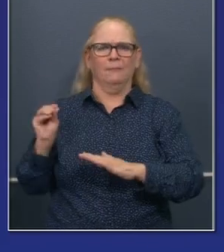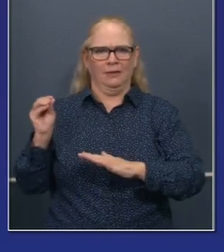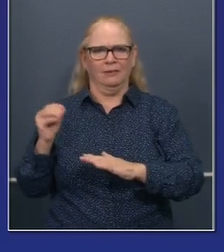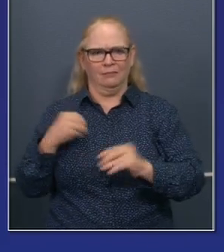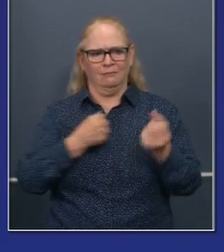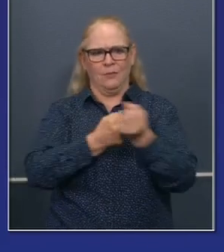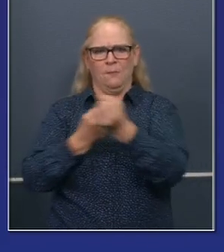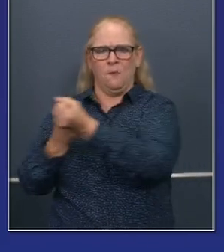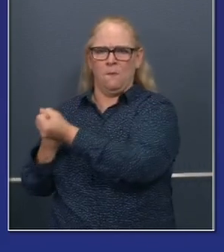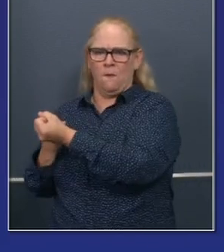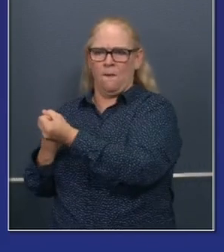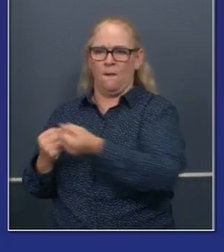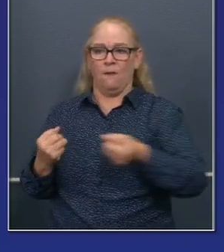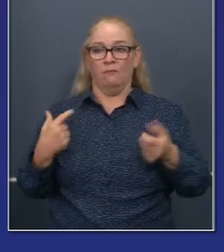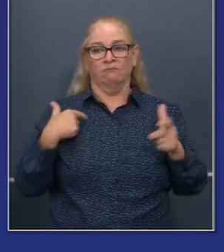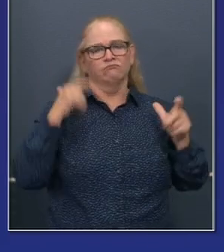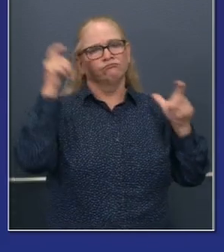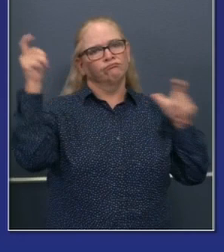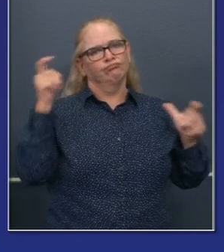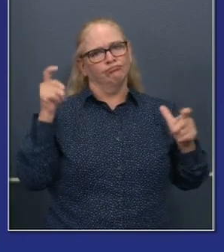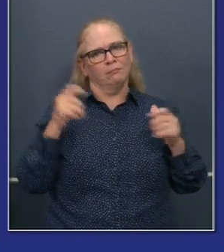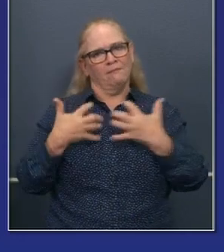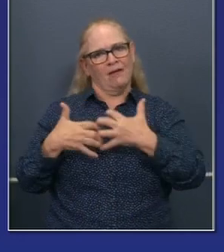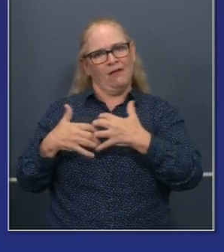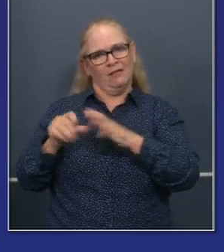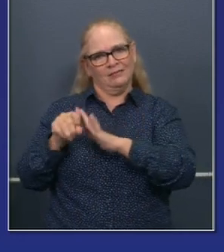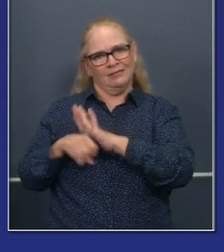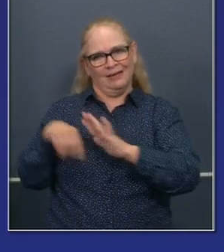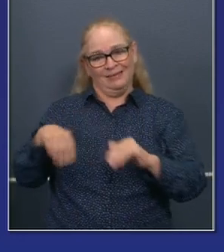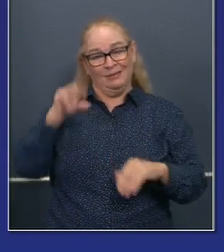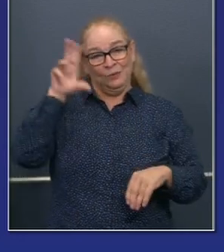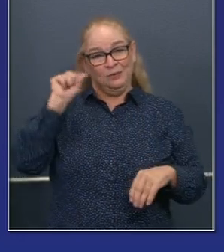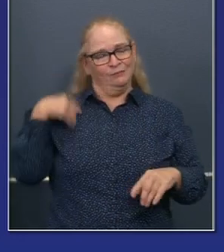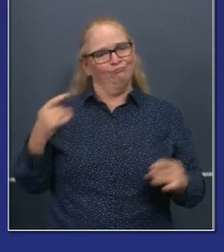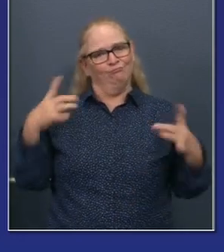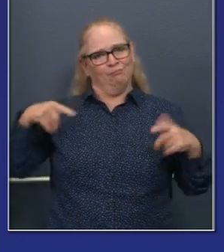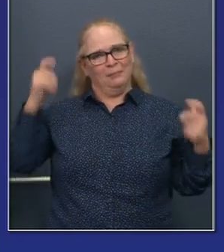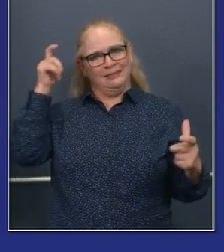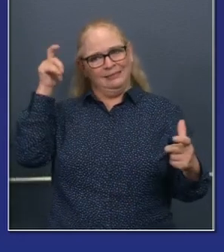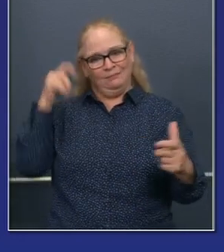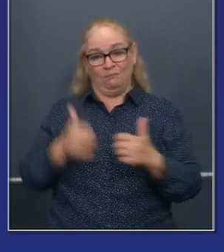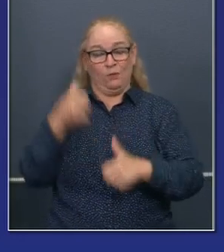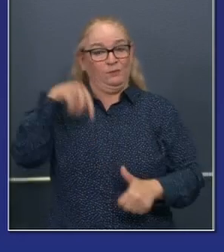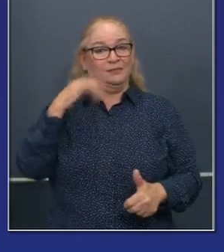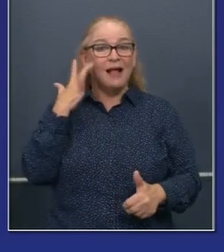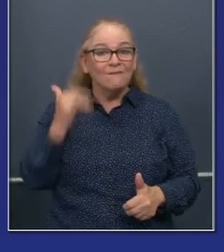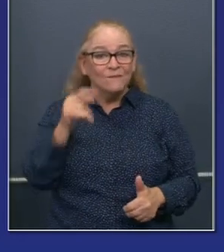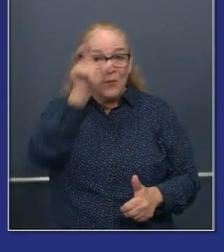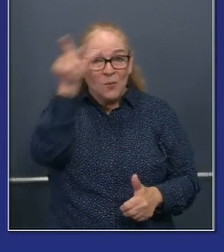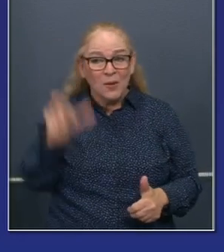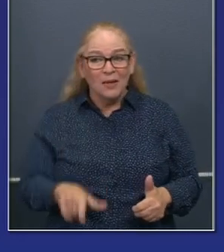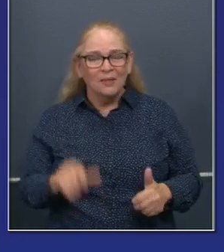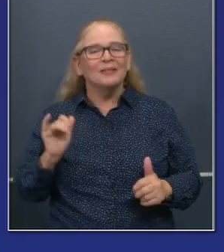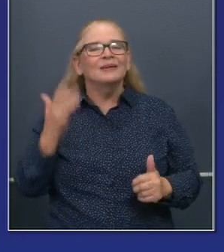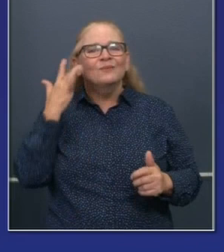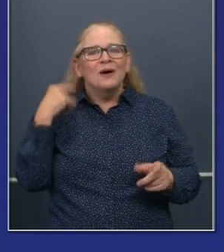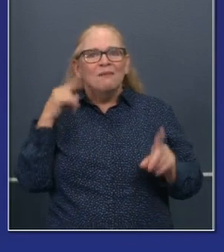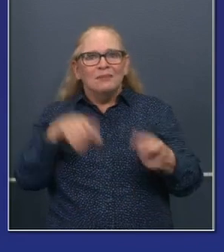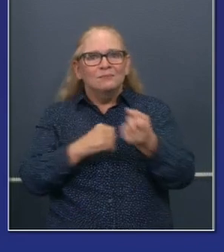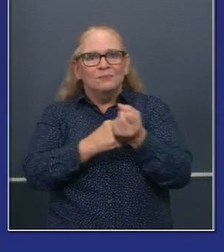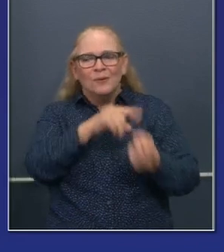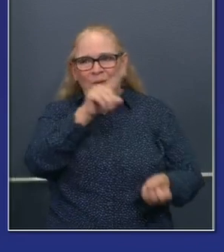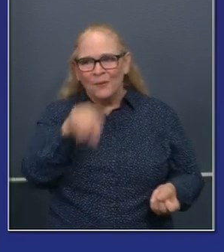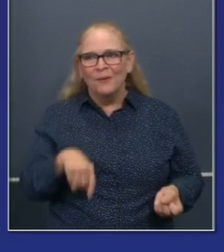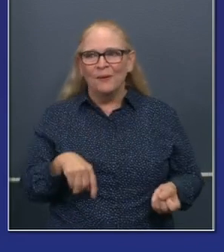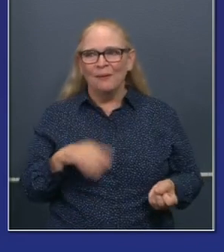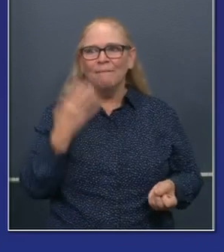are still the largest manufacturing state in America. While manufacturing gets so much attention in other parts of this country, it